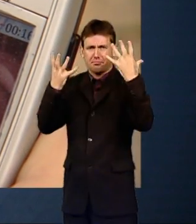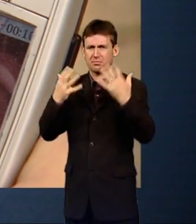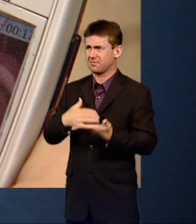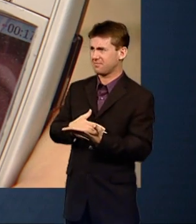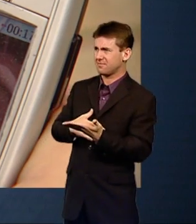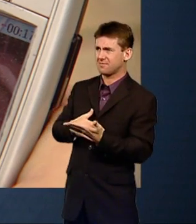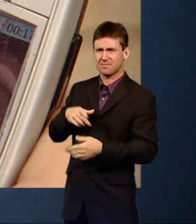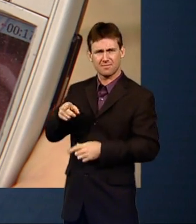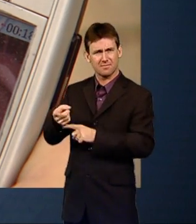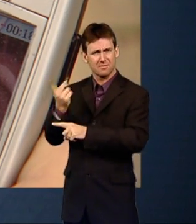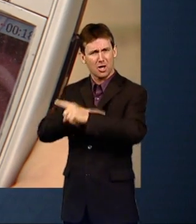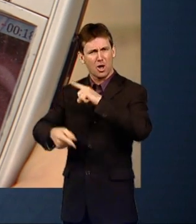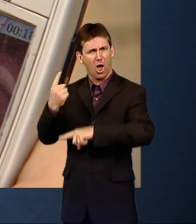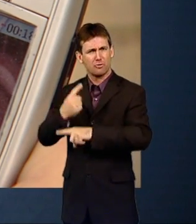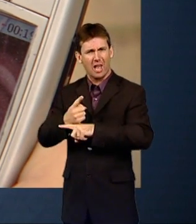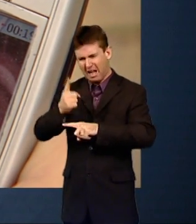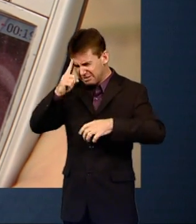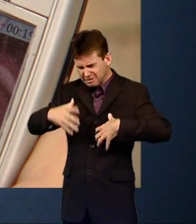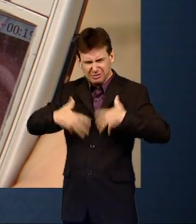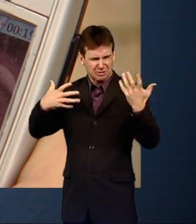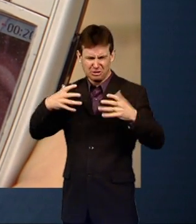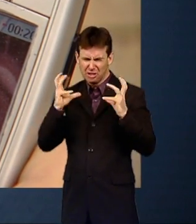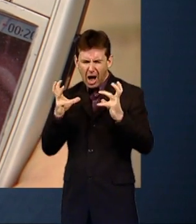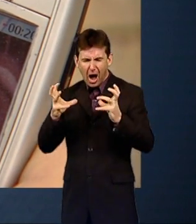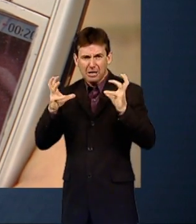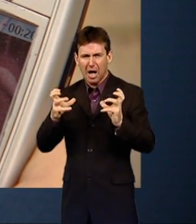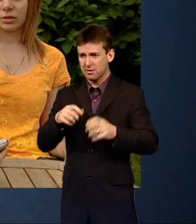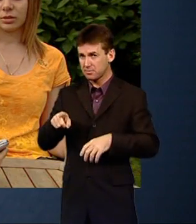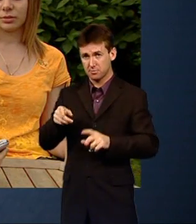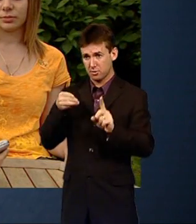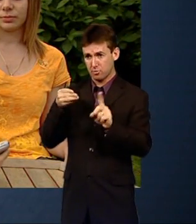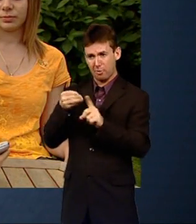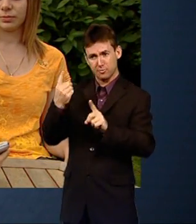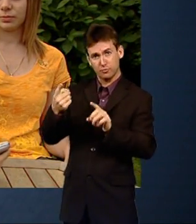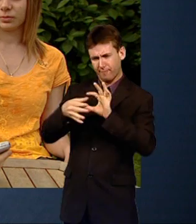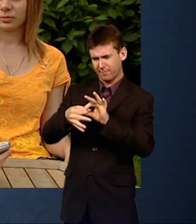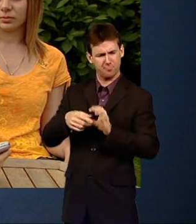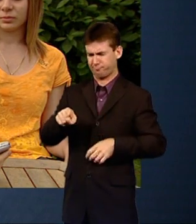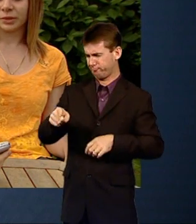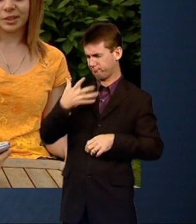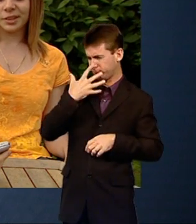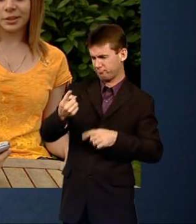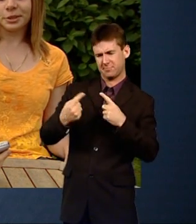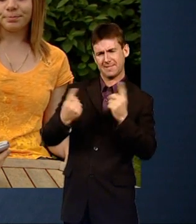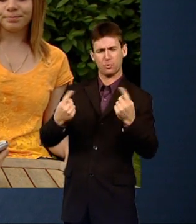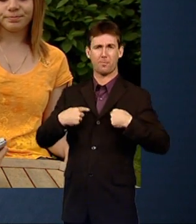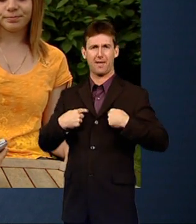year or so ago. Yeah. Do you recognise that, Yaz? No, not at all. I just look like a different person.